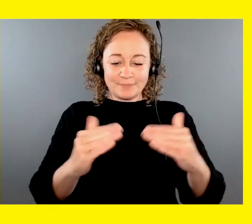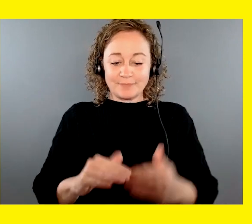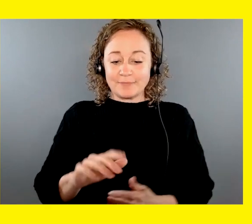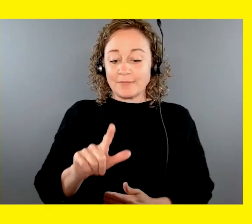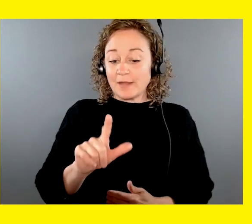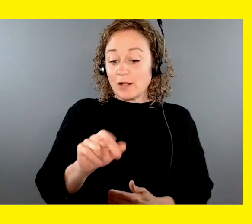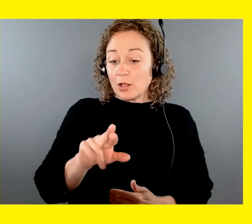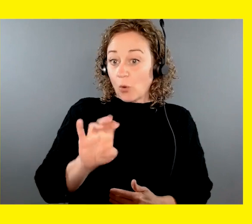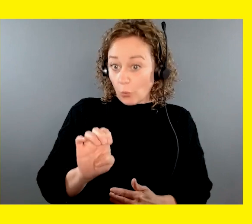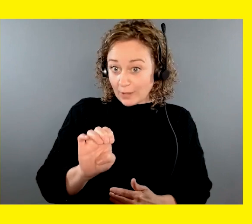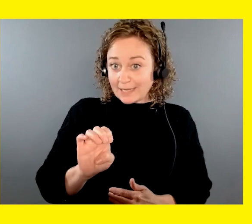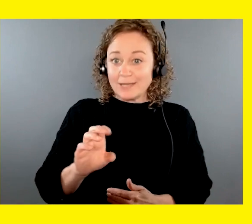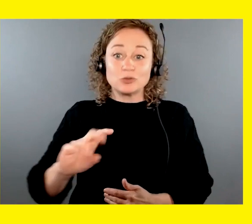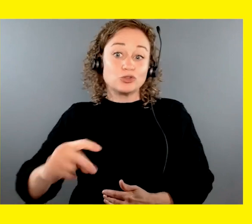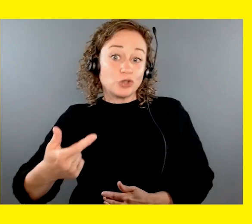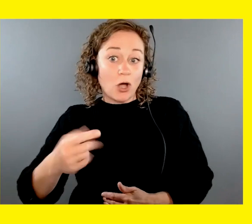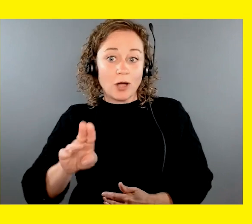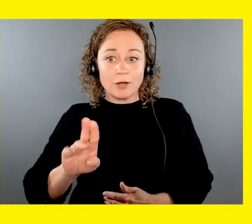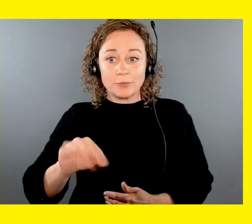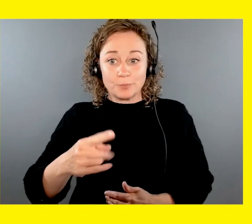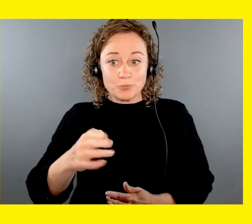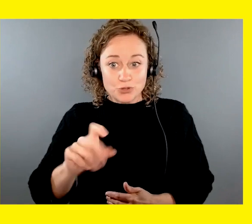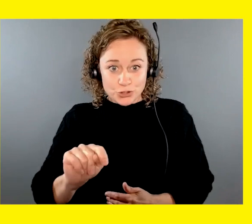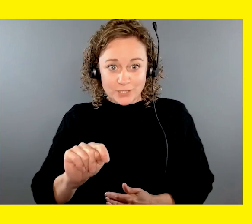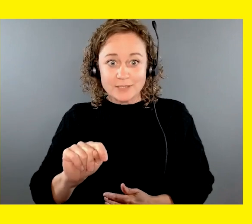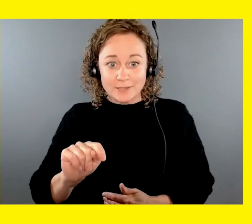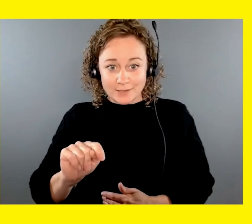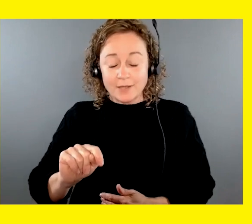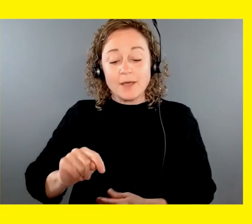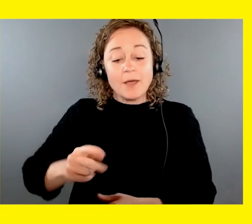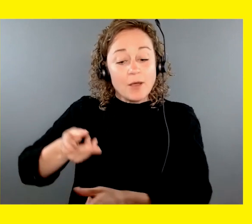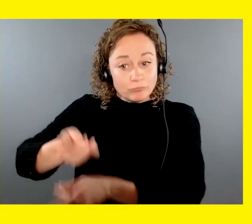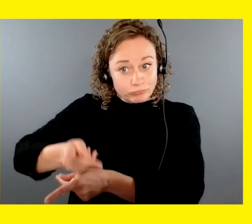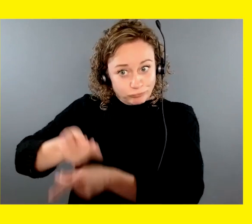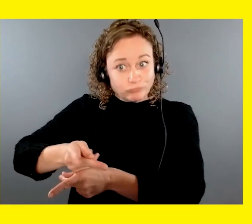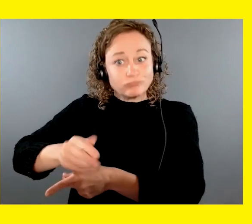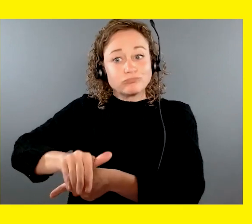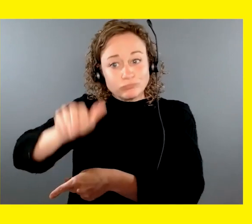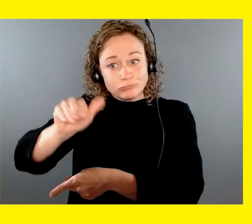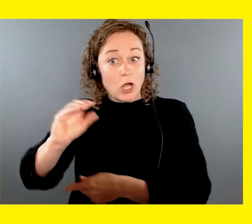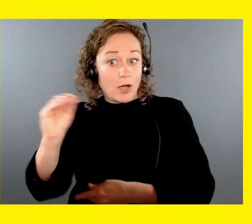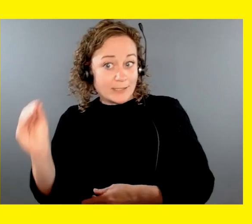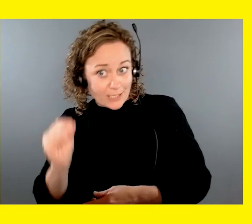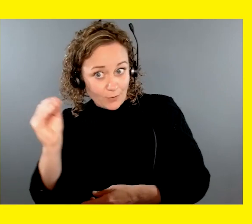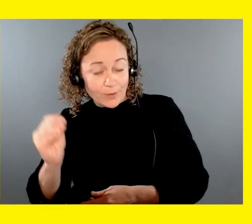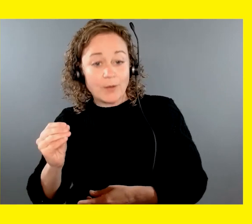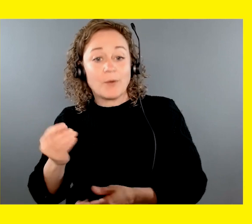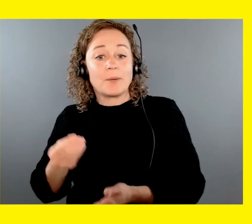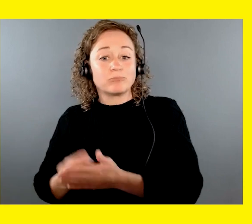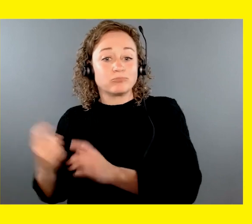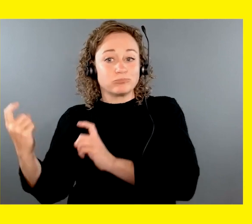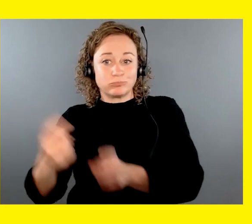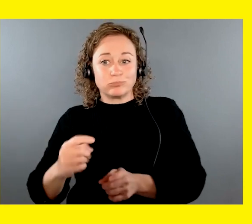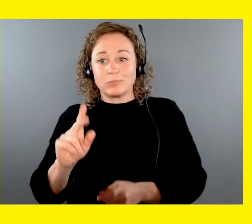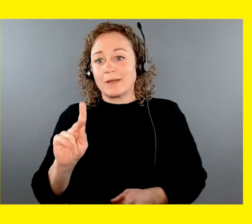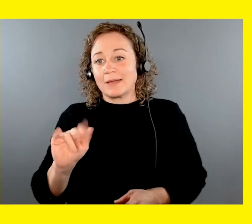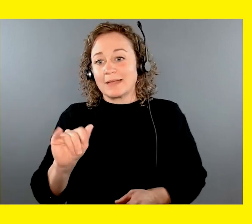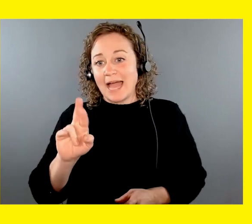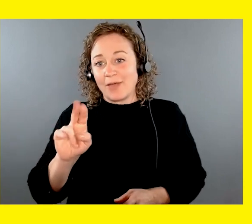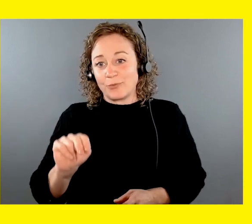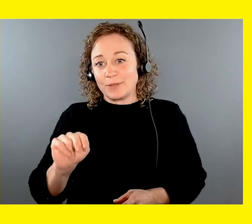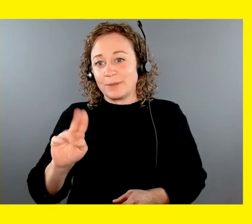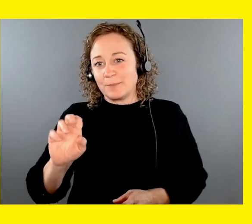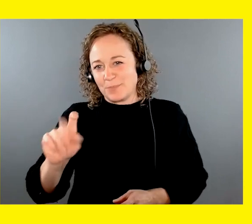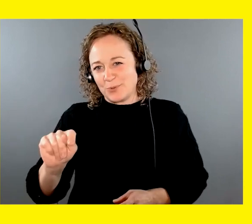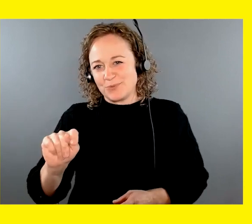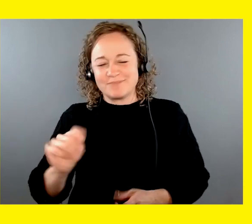Lori Ponsford is graduating with Bridget, who was raised by Peter Dillman in Ontario and generously sponsored by Catherine Boot. Congratulations, Lori and